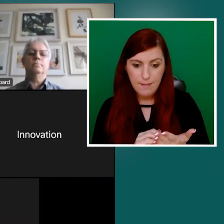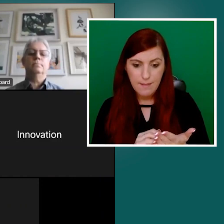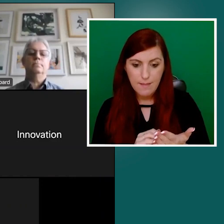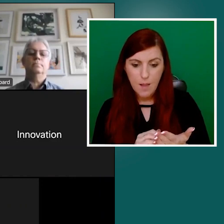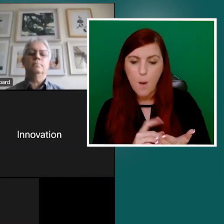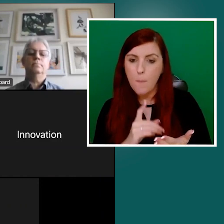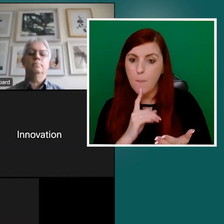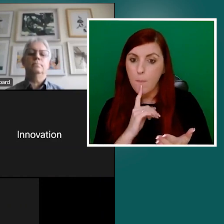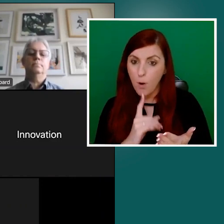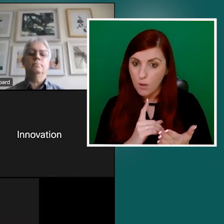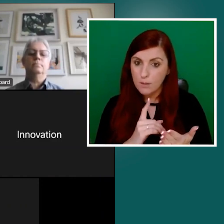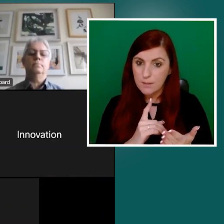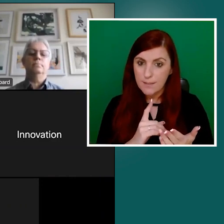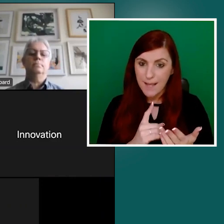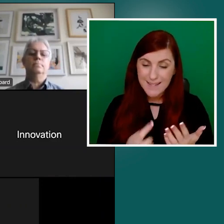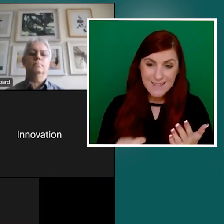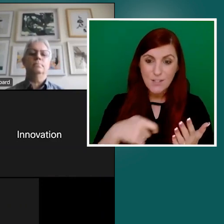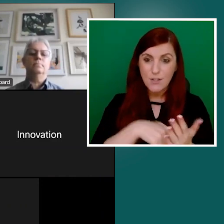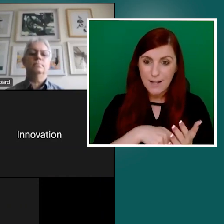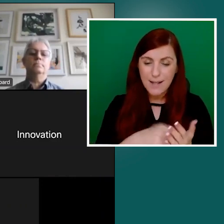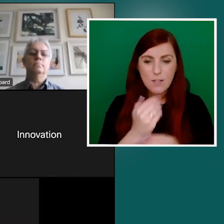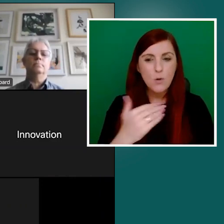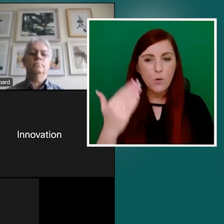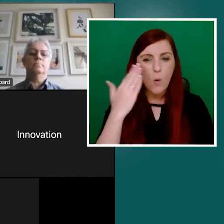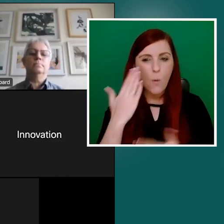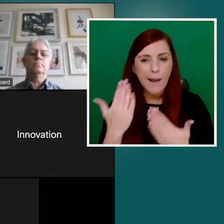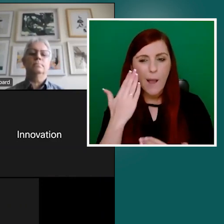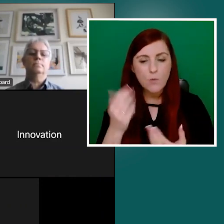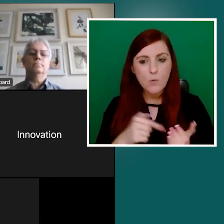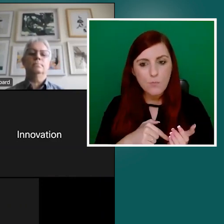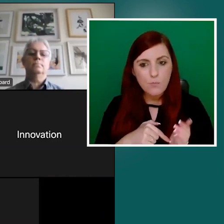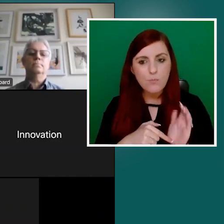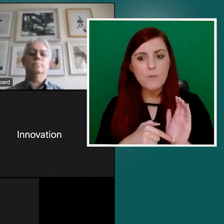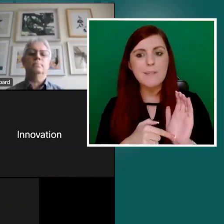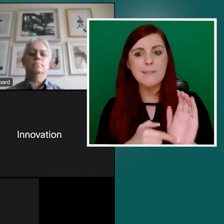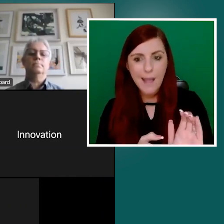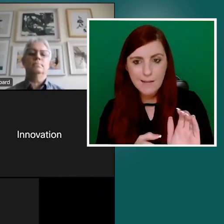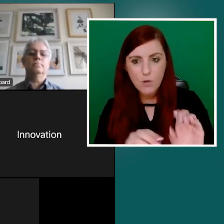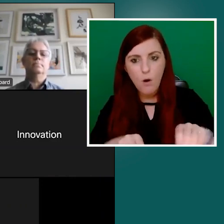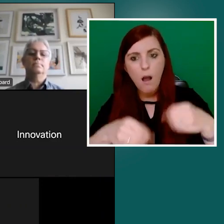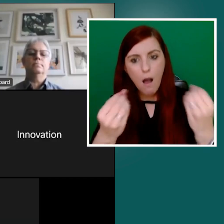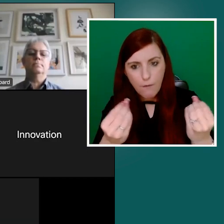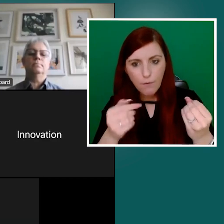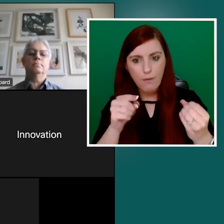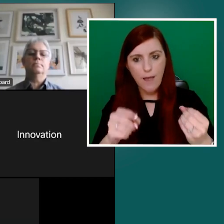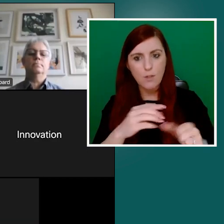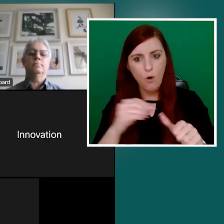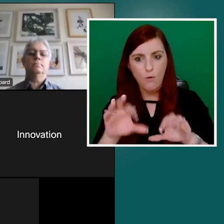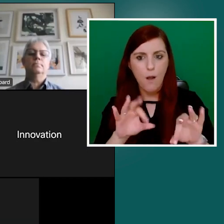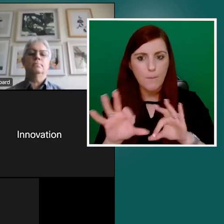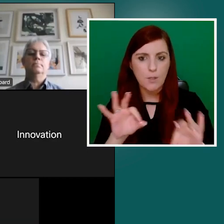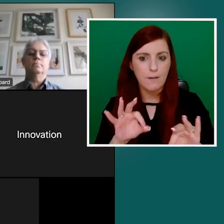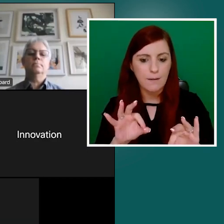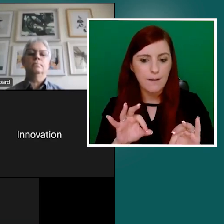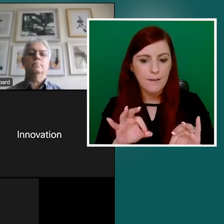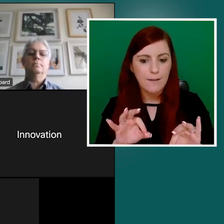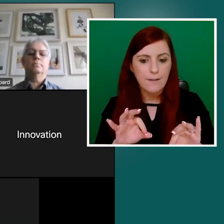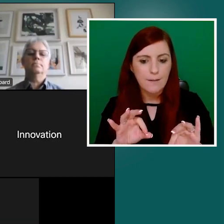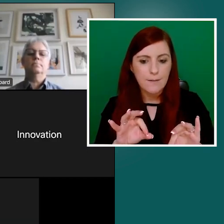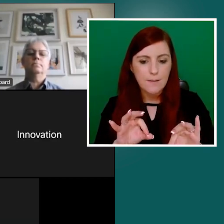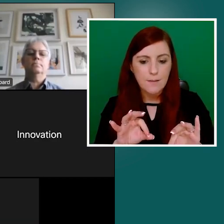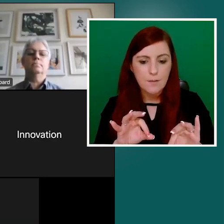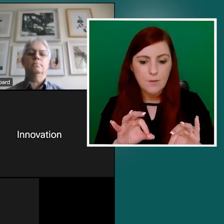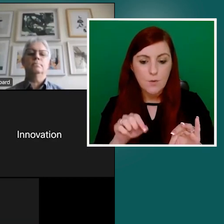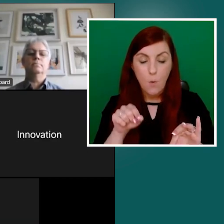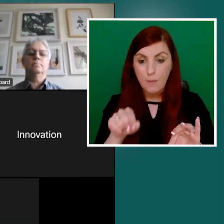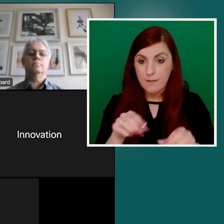knowing how to actually present and offer that particular alternative format. In this particular instance, to go back to the